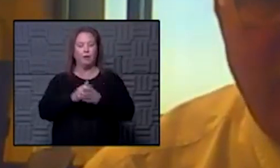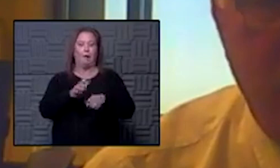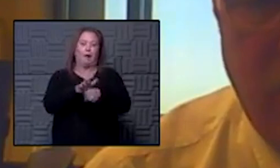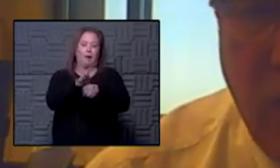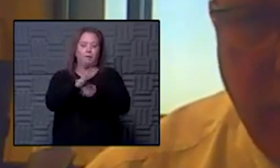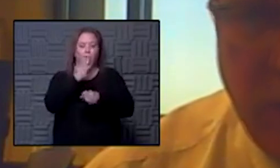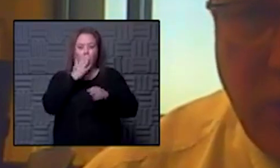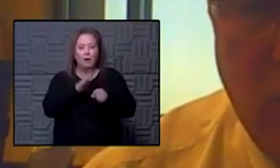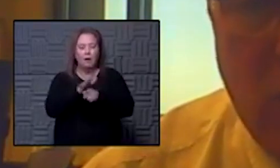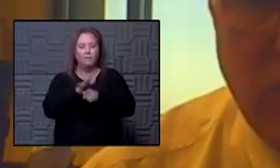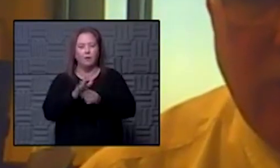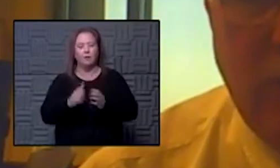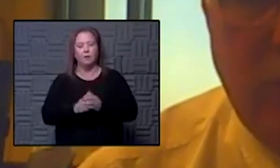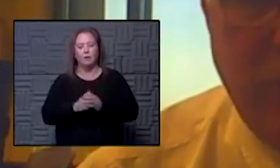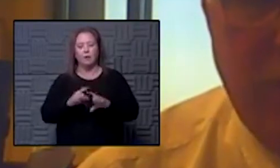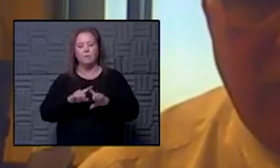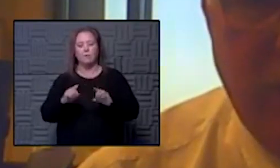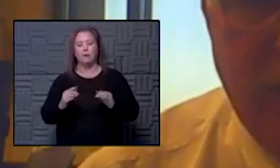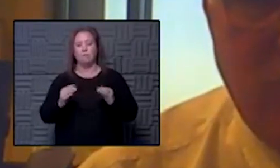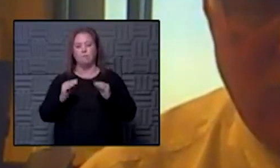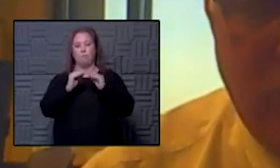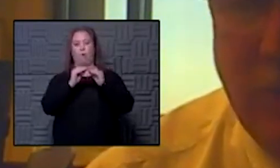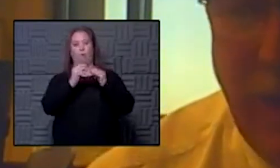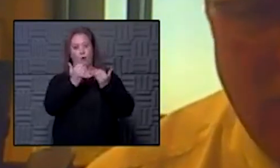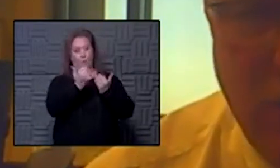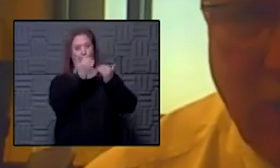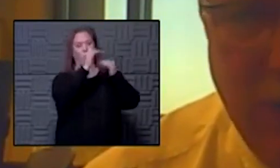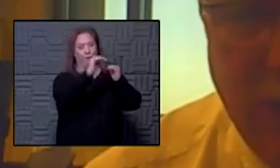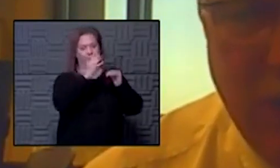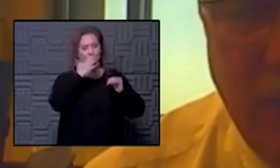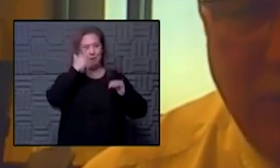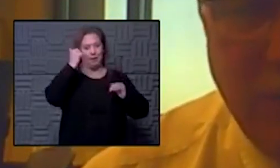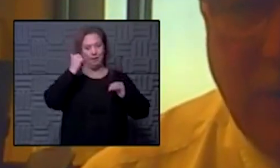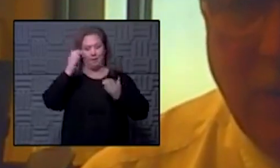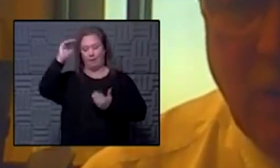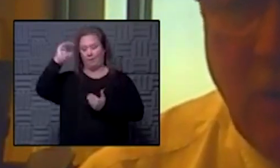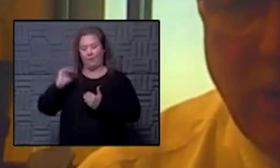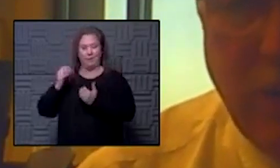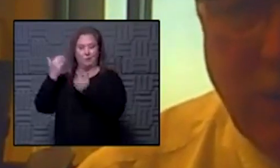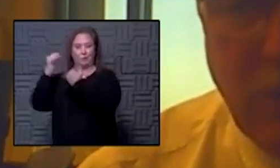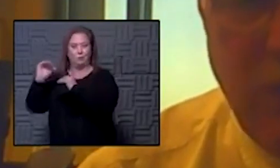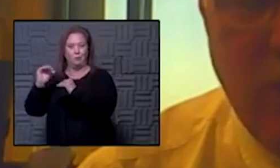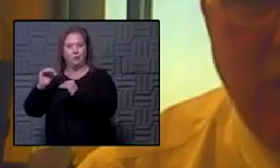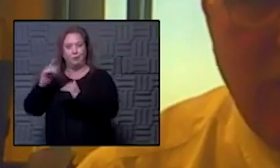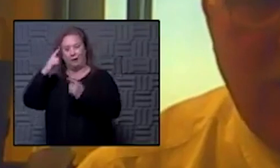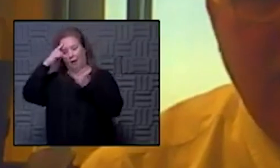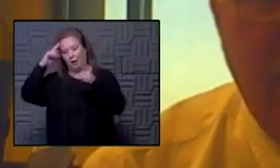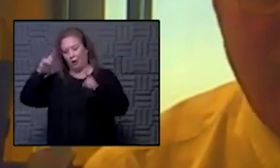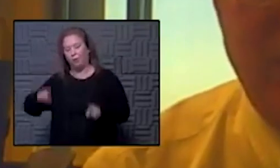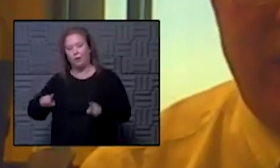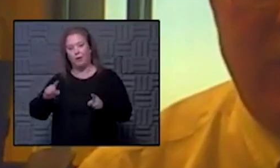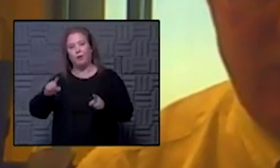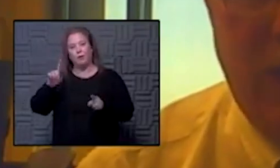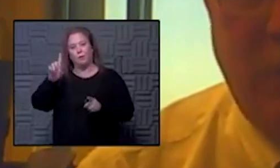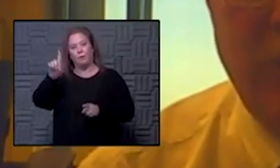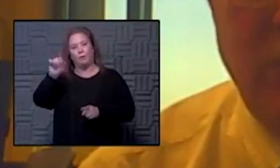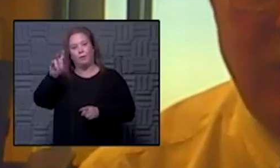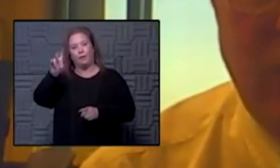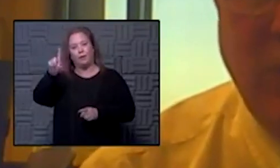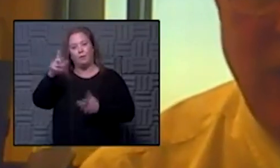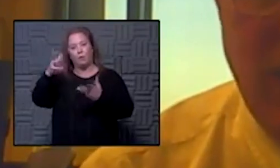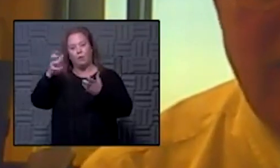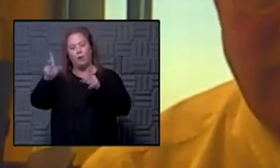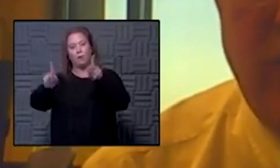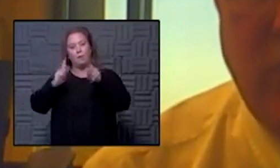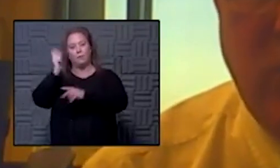uh but without question more restrictive works better than less restrictive i agree with david a hundred percent which is we want to have people understand the